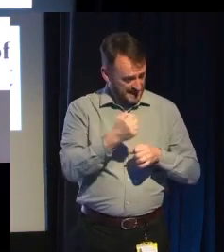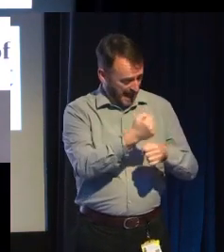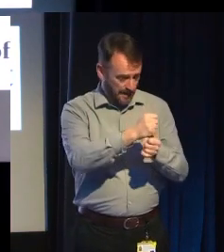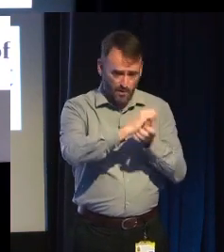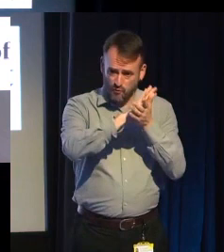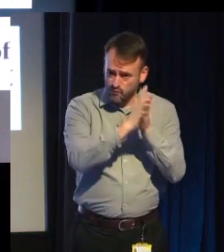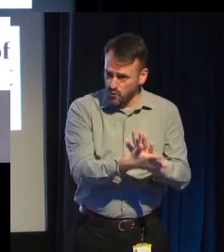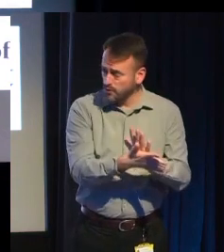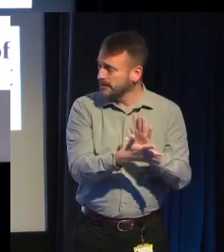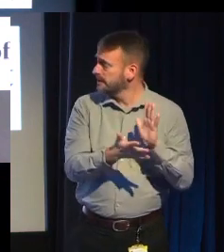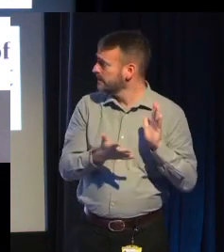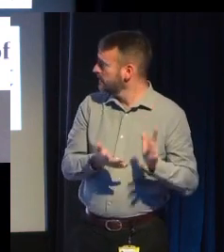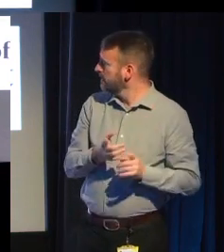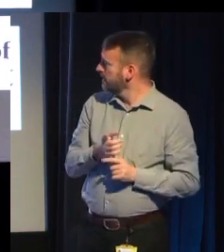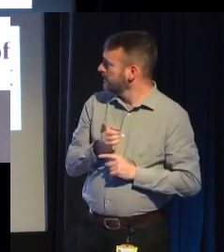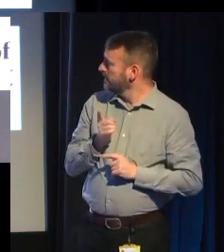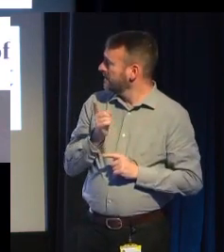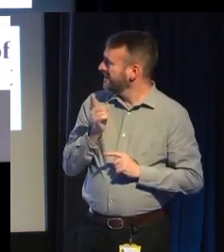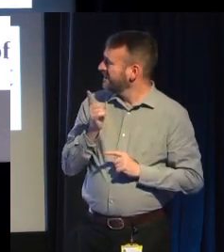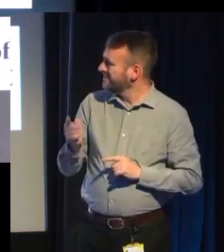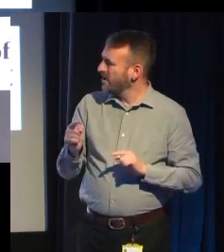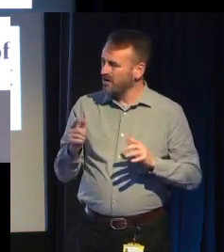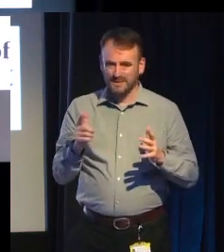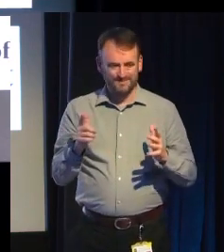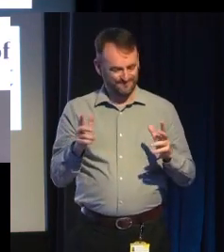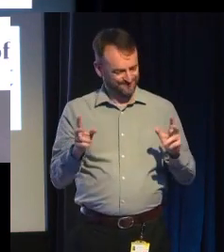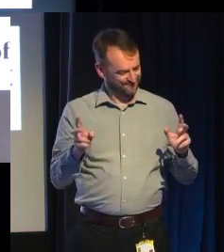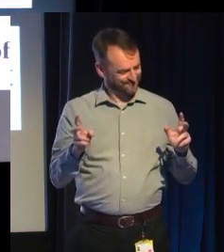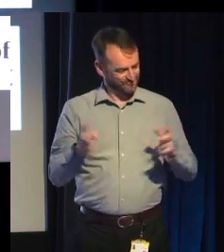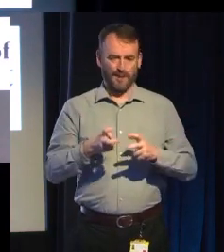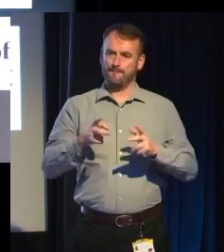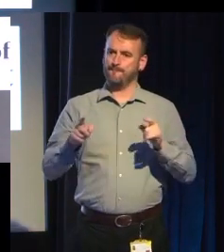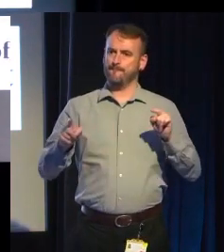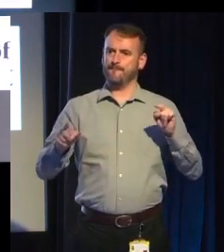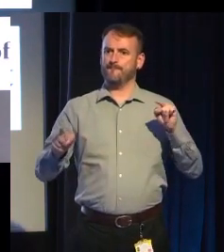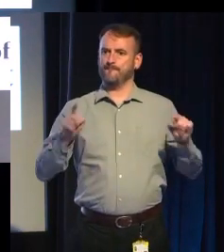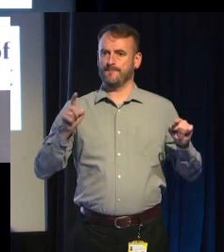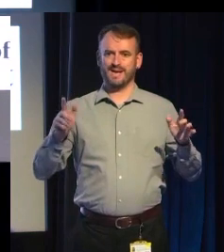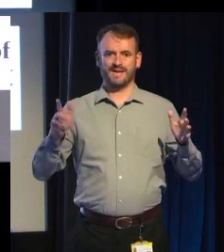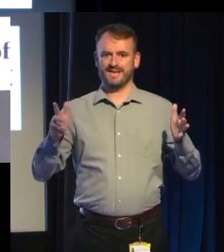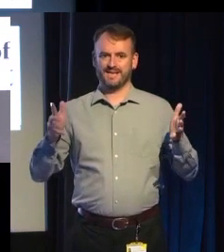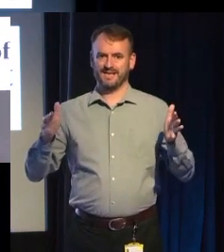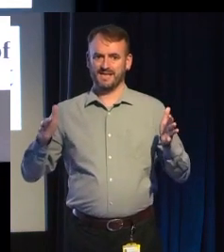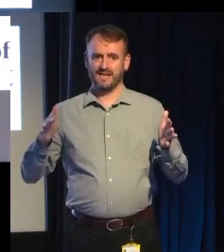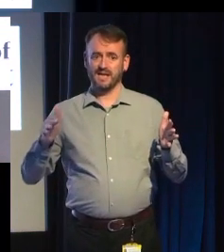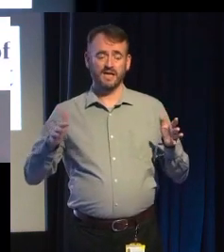caught between these kind of polar, kind of like, caught between anti-intellectualism,